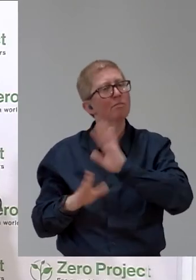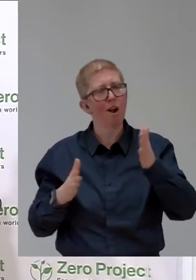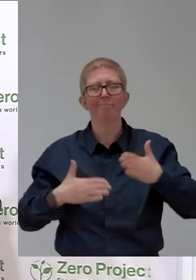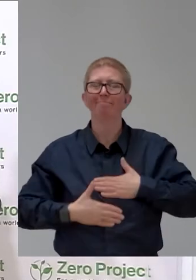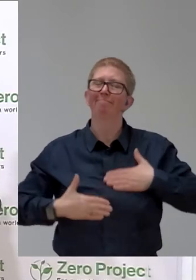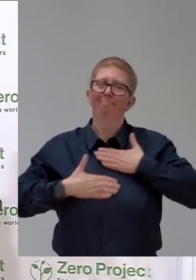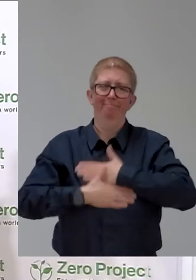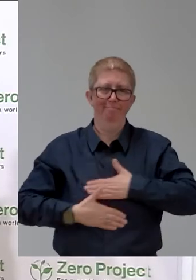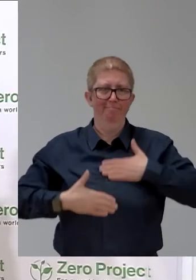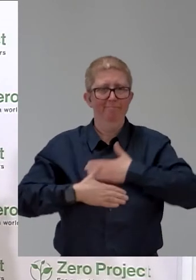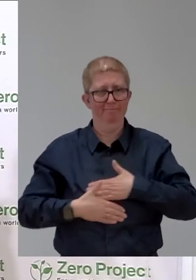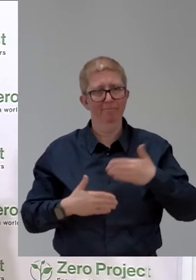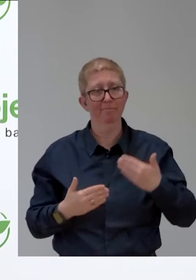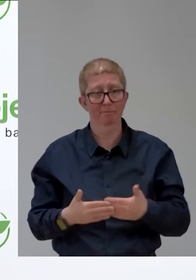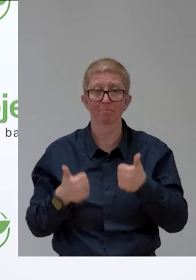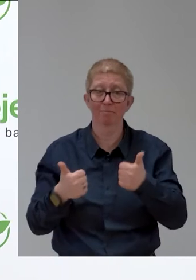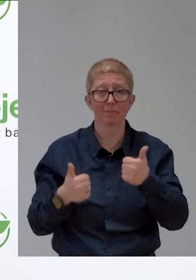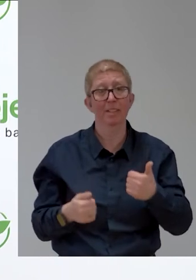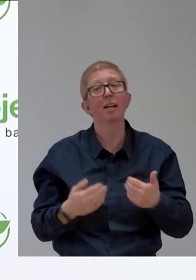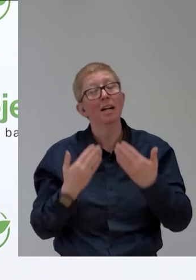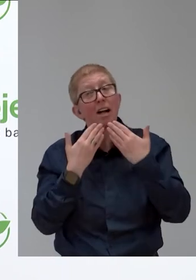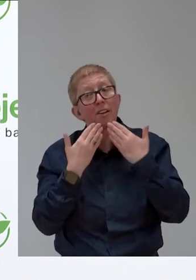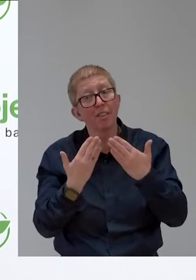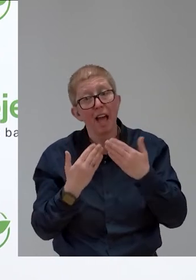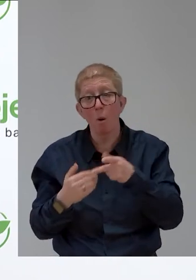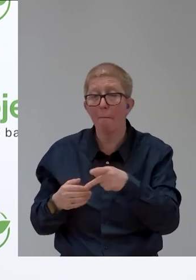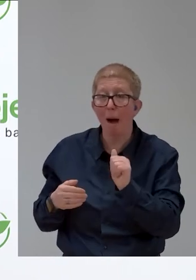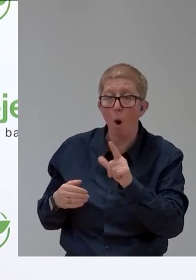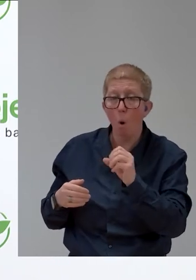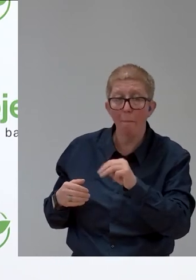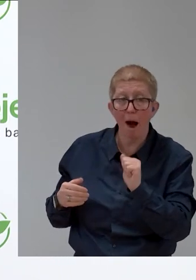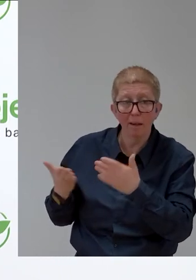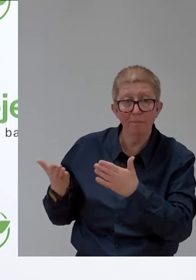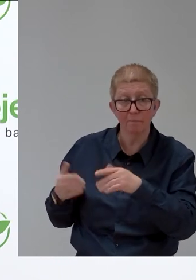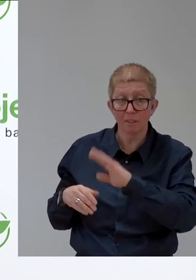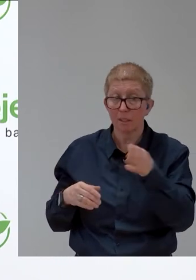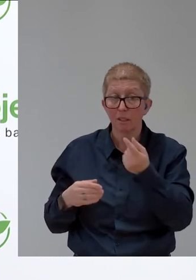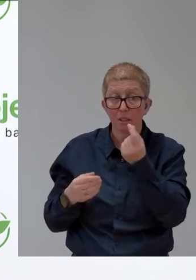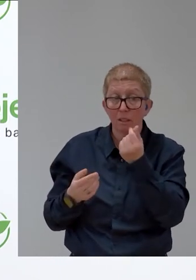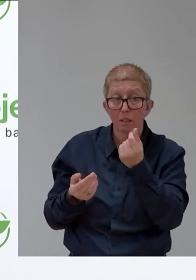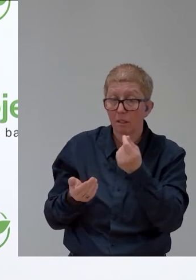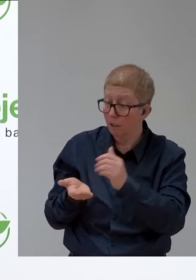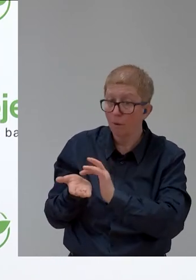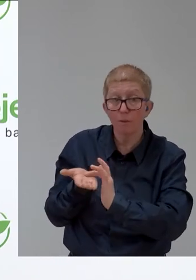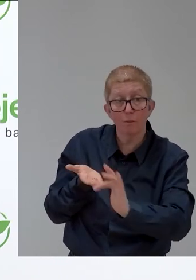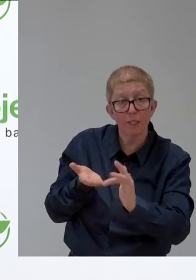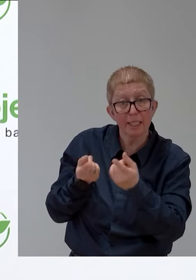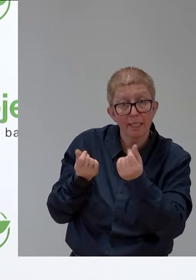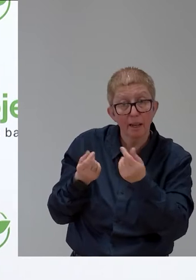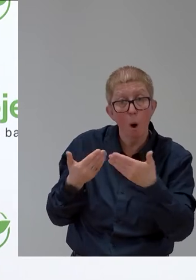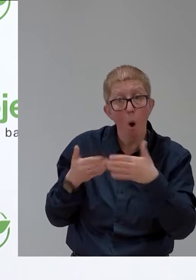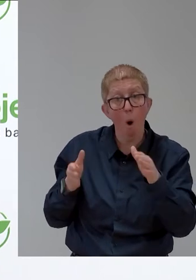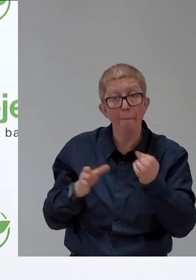Thank you, Paloma. So it means this is all free, this is all open source, and everyone who is interested in this model